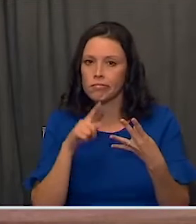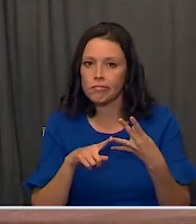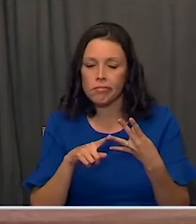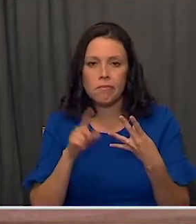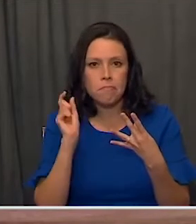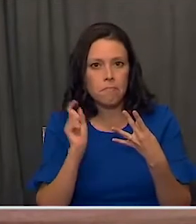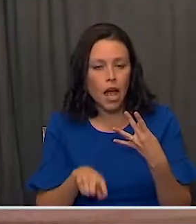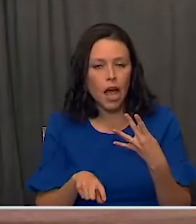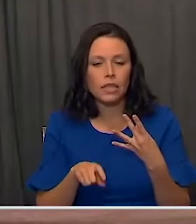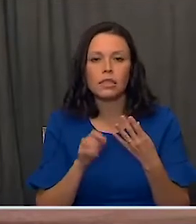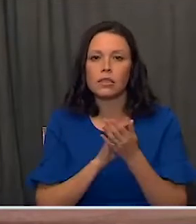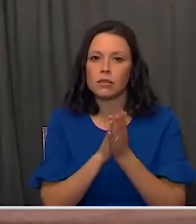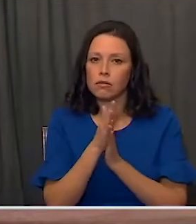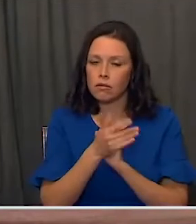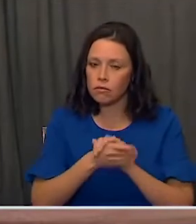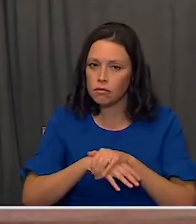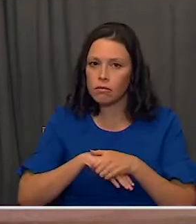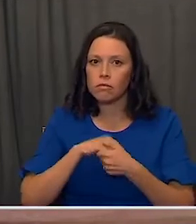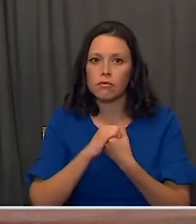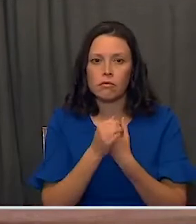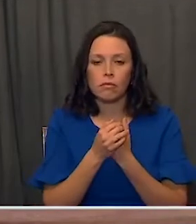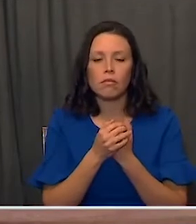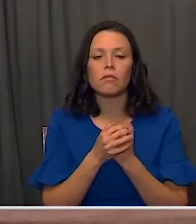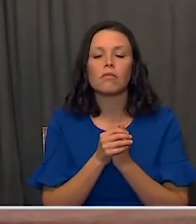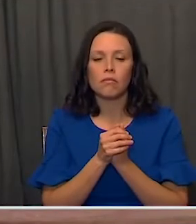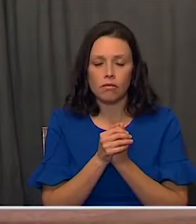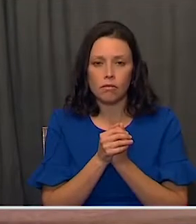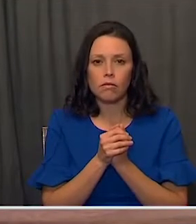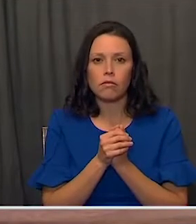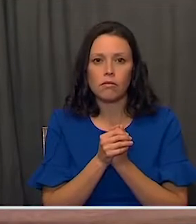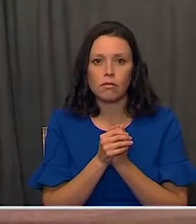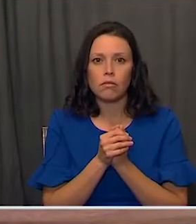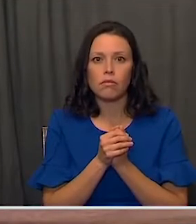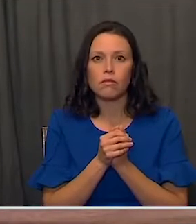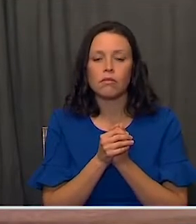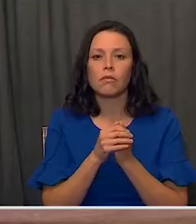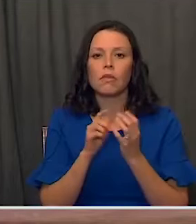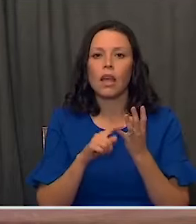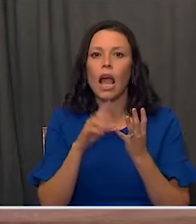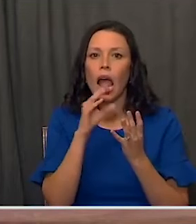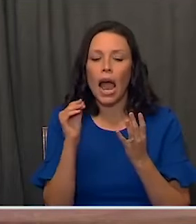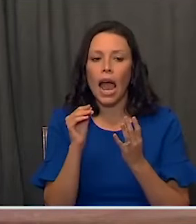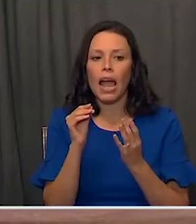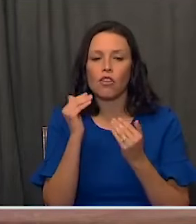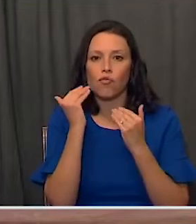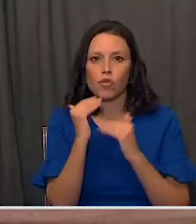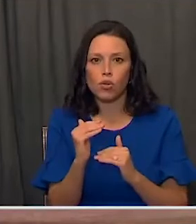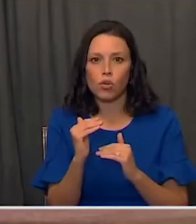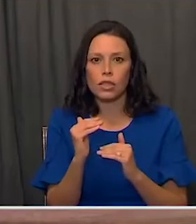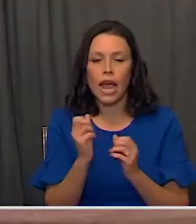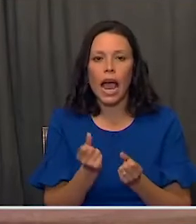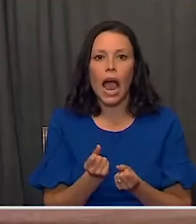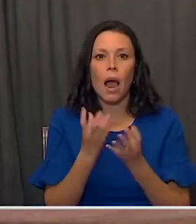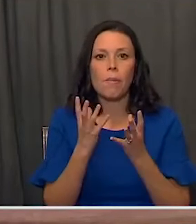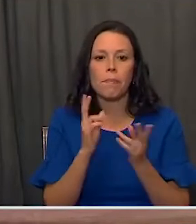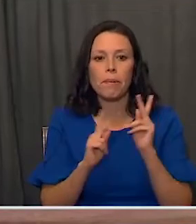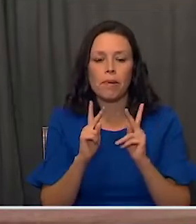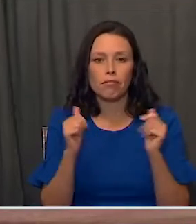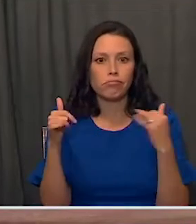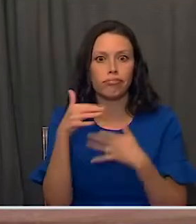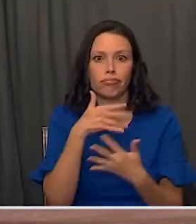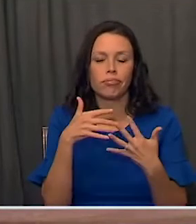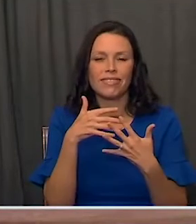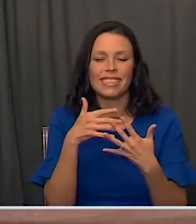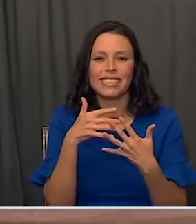We must employ creative and innovative ways to limit the number of children and teachers in the building at any given time.